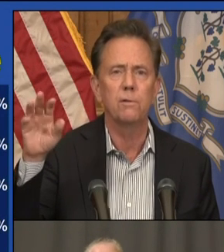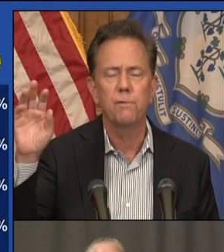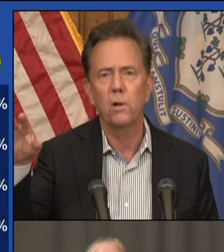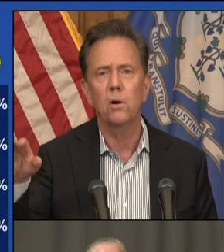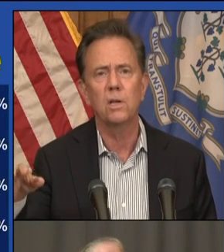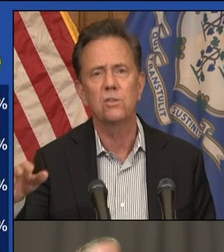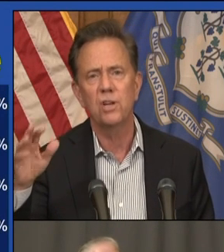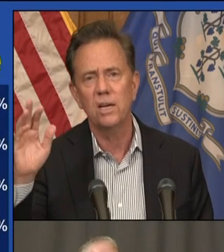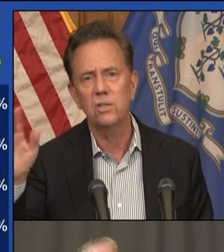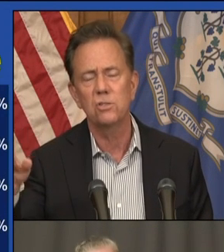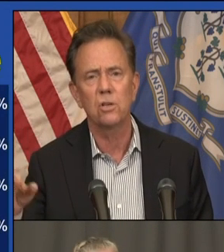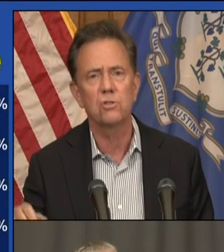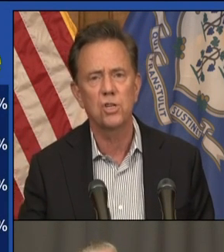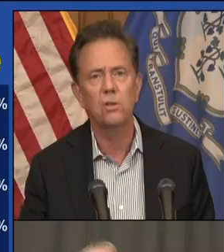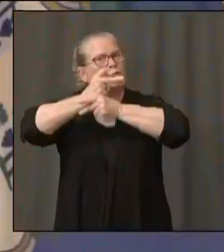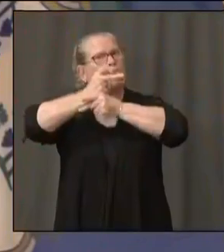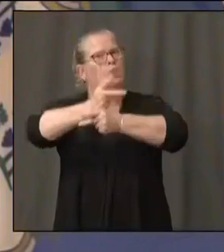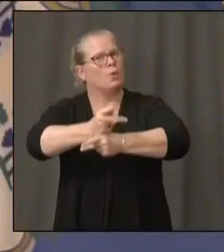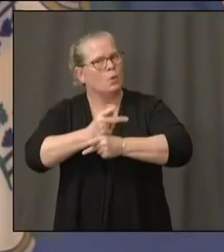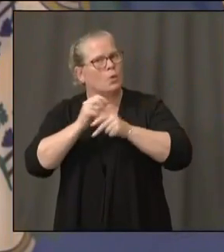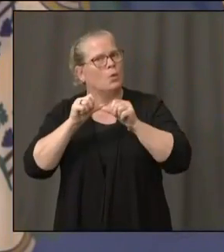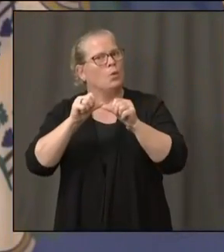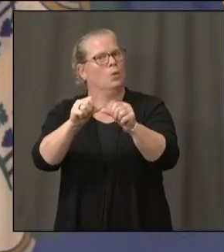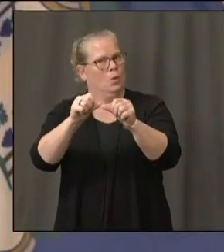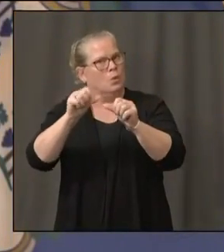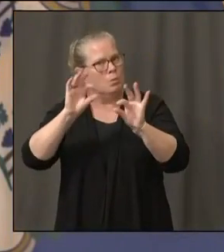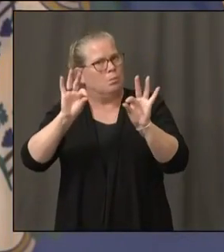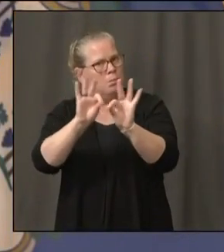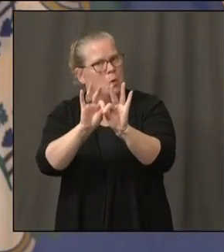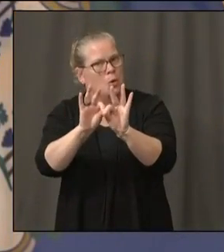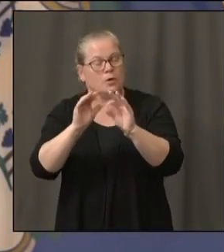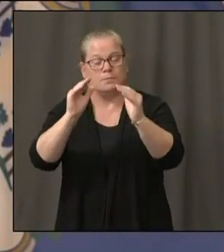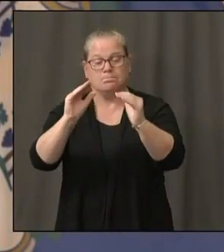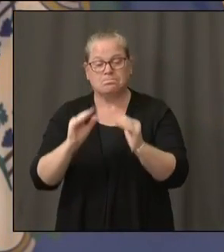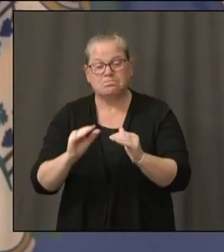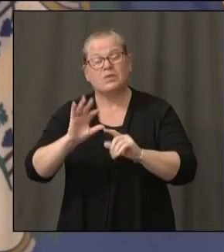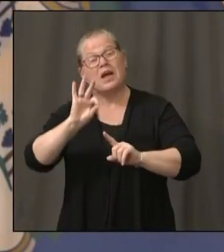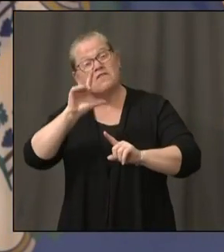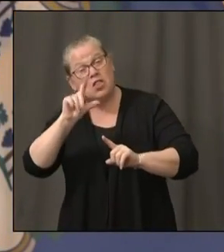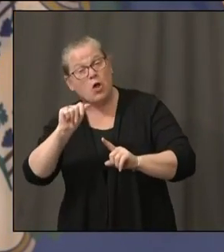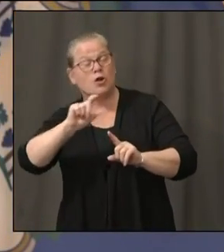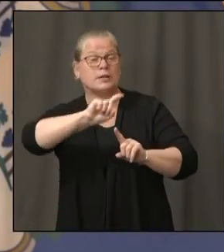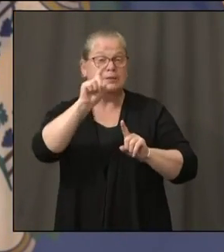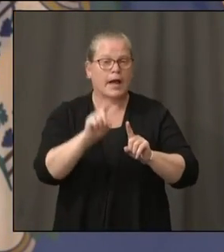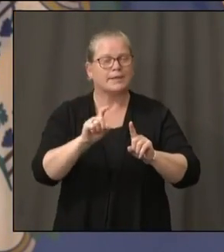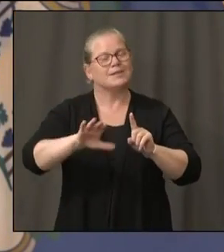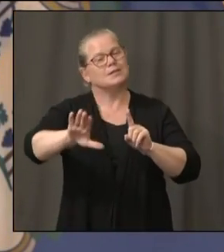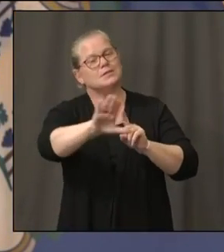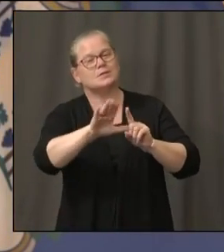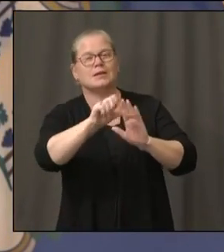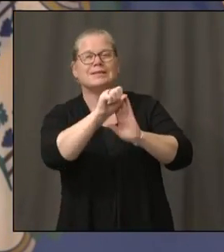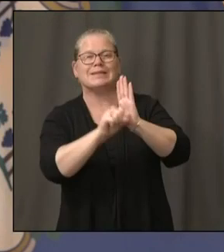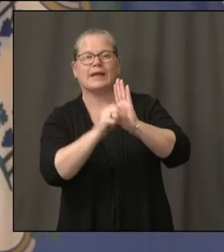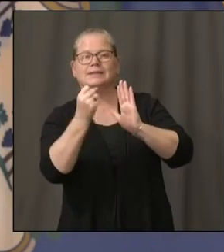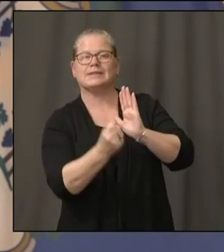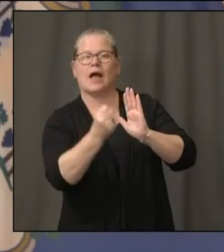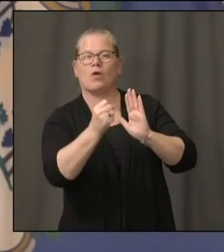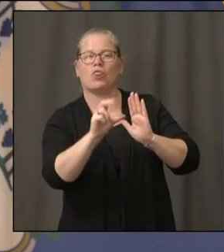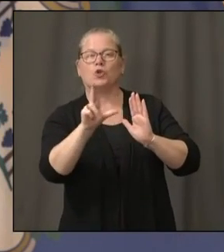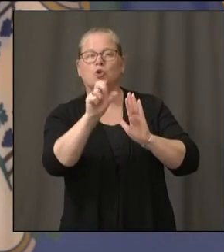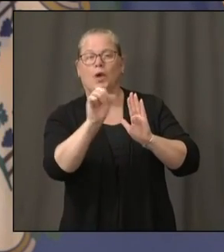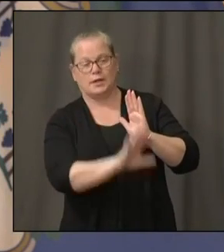down there in Florida and Texas, those southern states. It doesn't probably impact us as much here in the northeast. You know, we've been good.